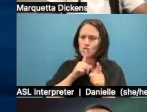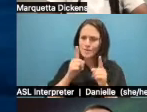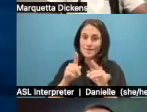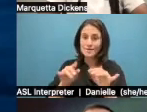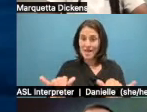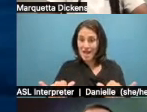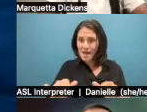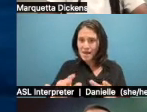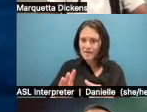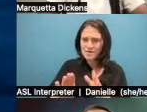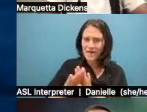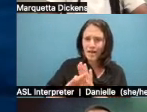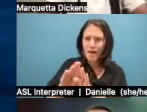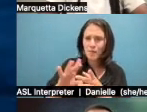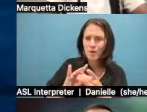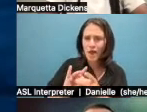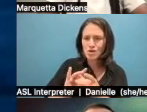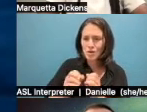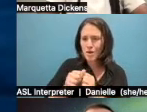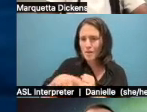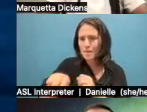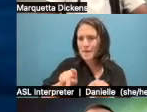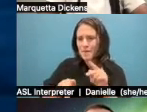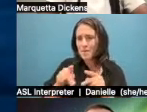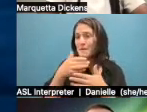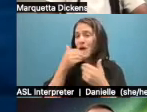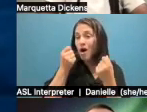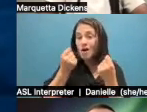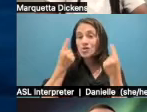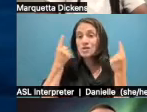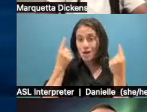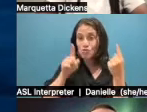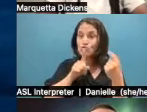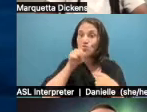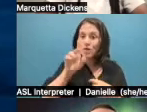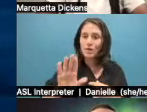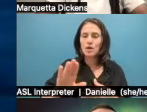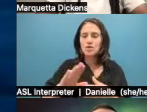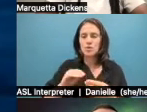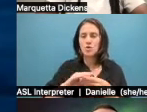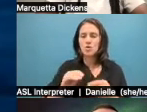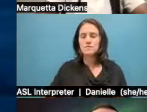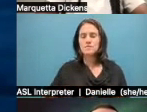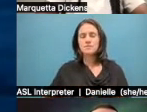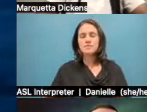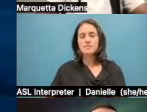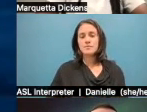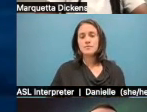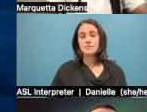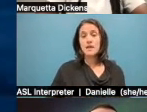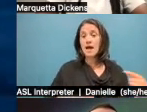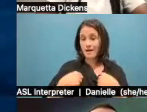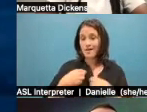relationships with people and really understanding the story or the people that live there. And I actually created a slide